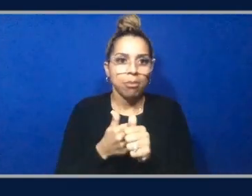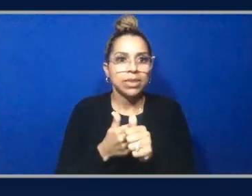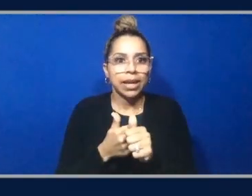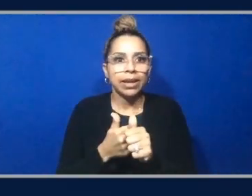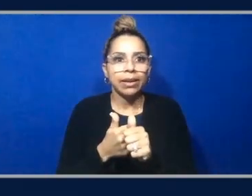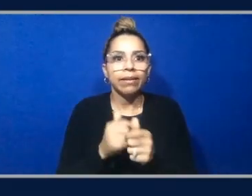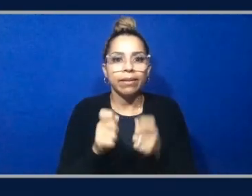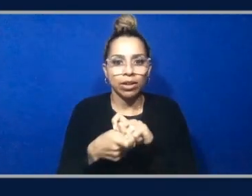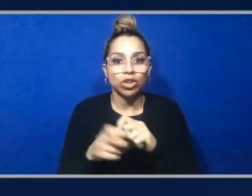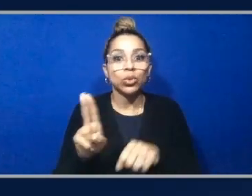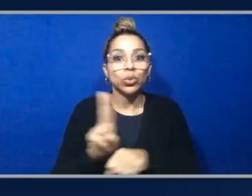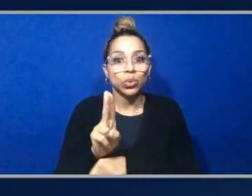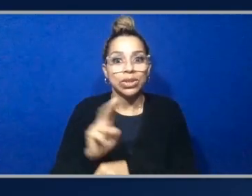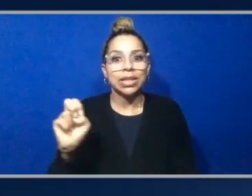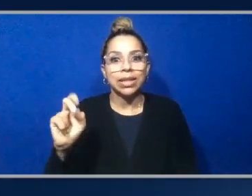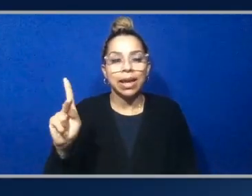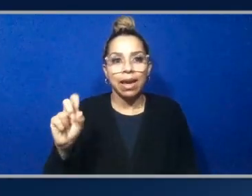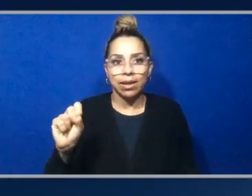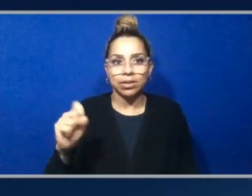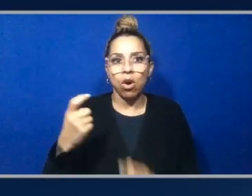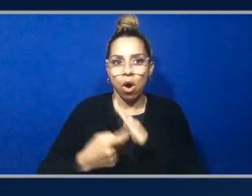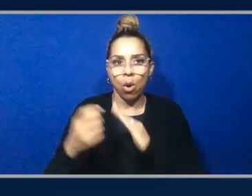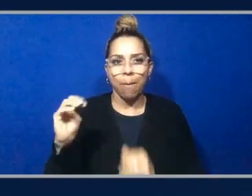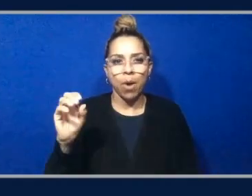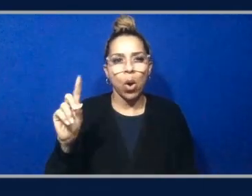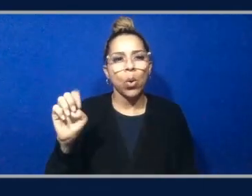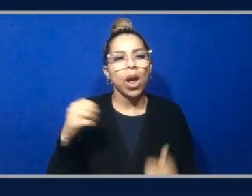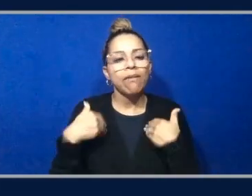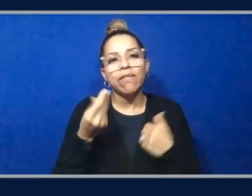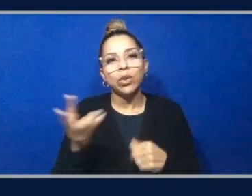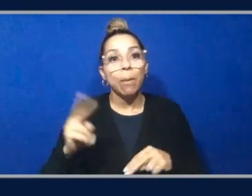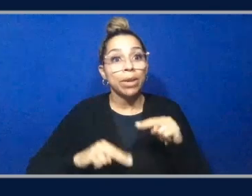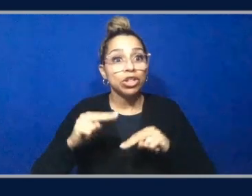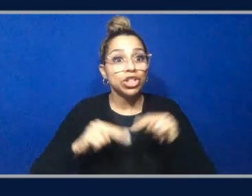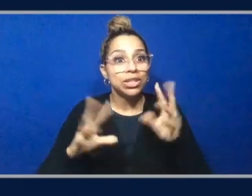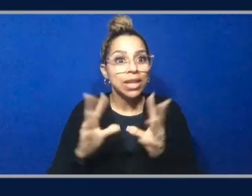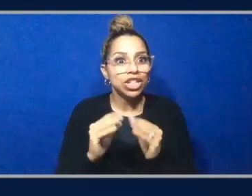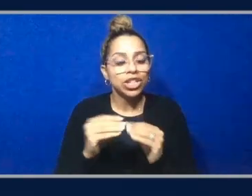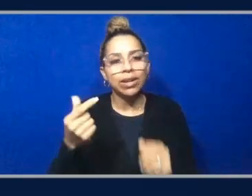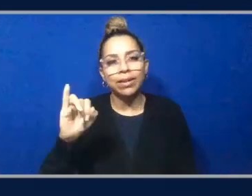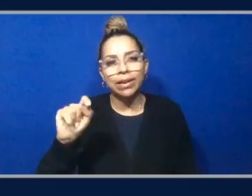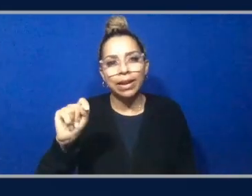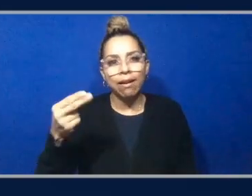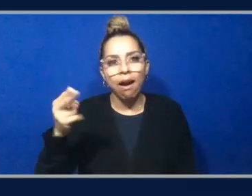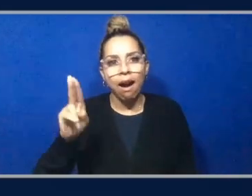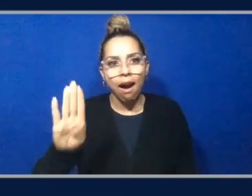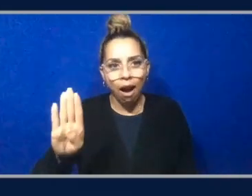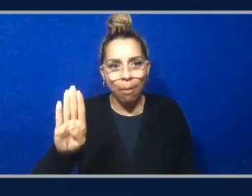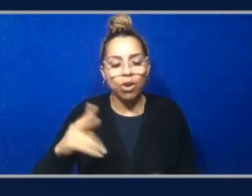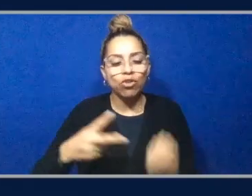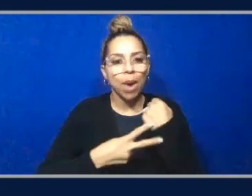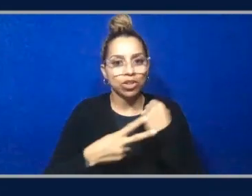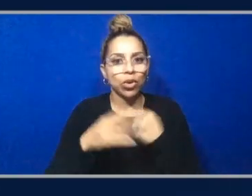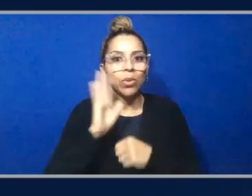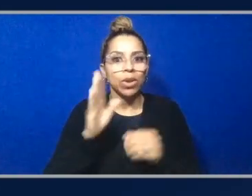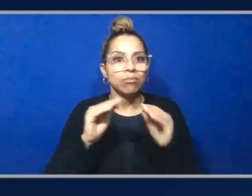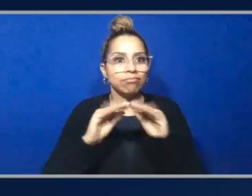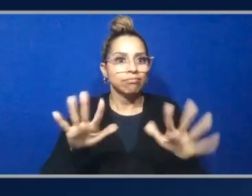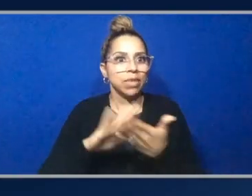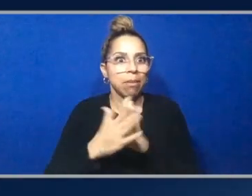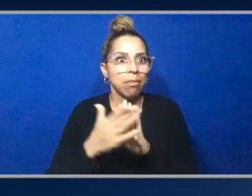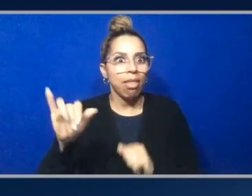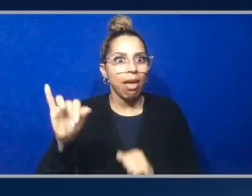mode. And there's gonna be a series of like a builder session, GitHub repositories that will be going live over the next week. And that'd be a great way to, to get started.